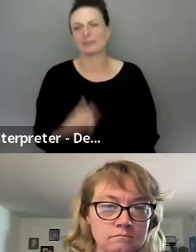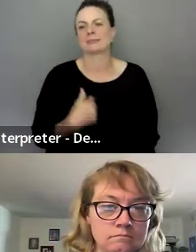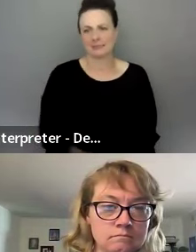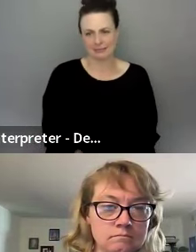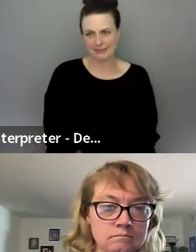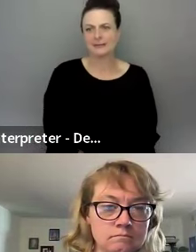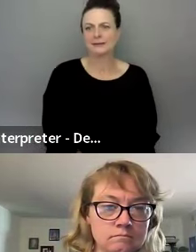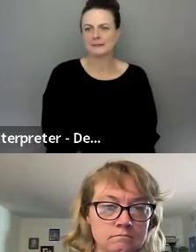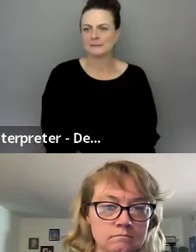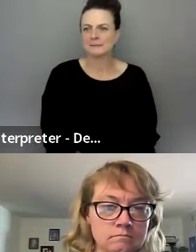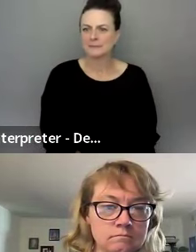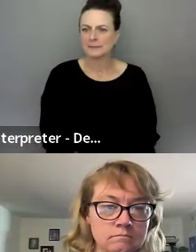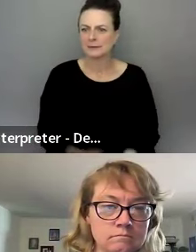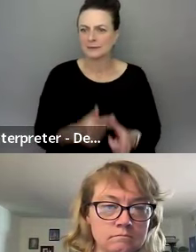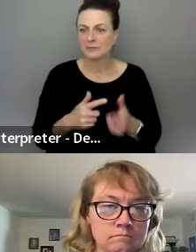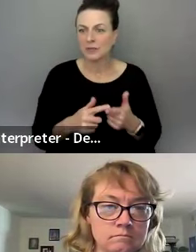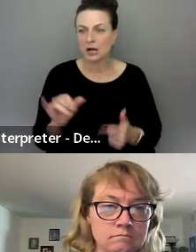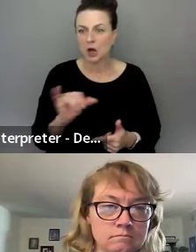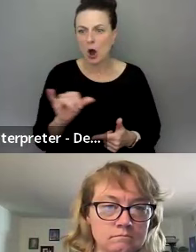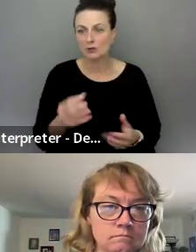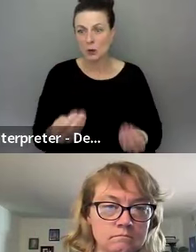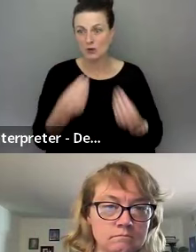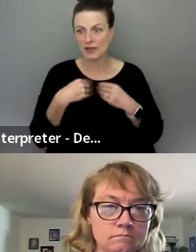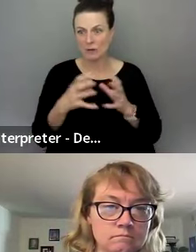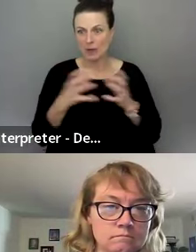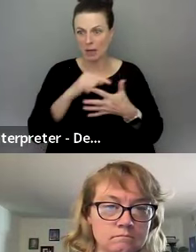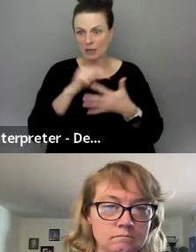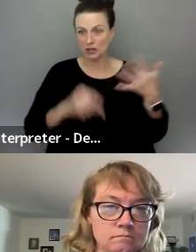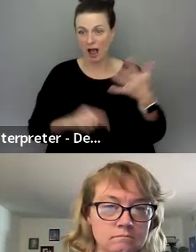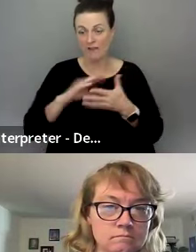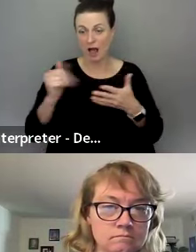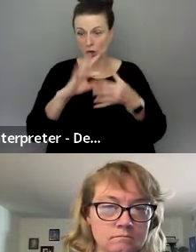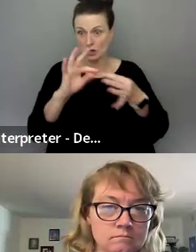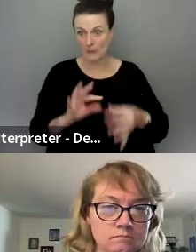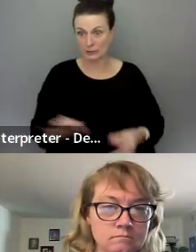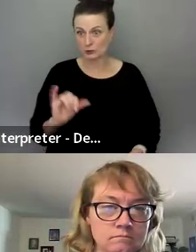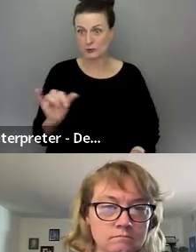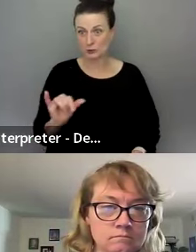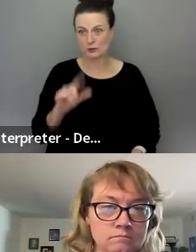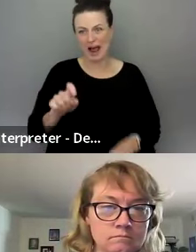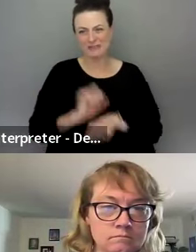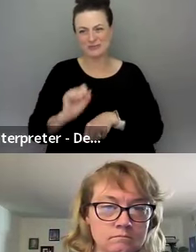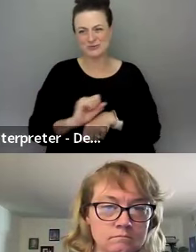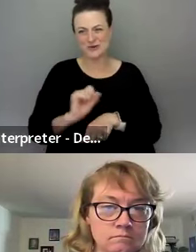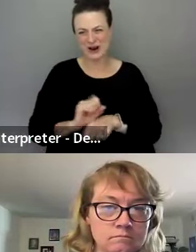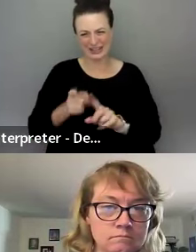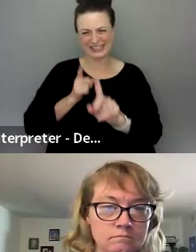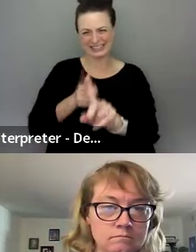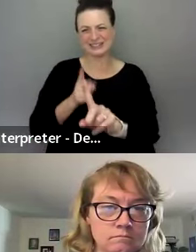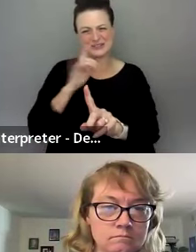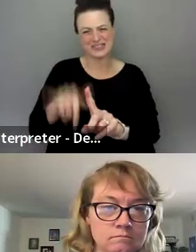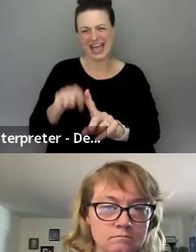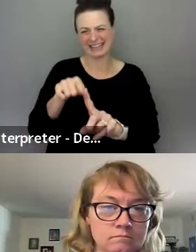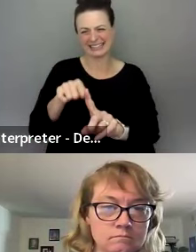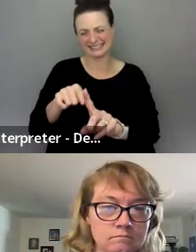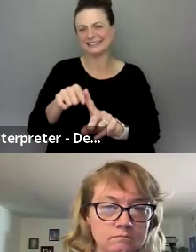And I think the reviewer has also given me a bunch of other review comments as well. So I have to work on toes as well. So I